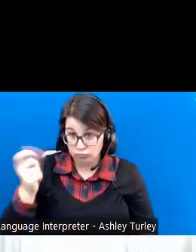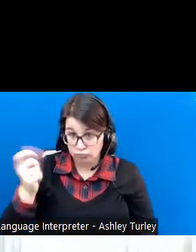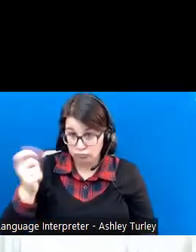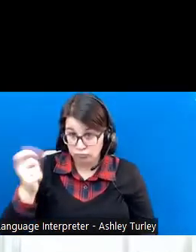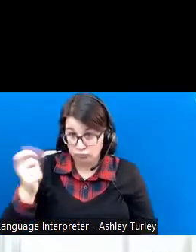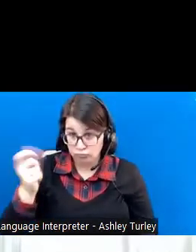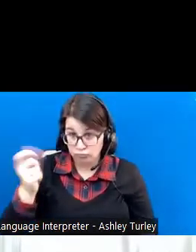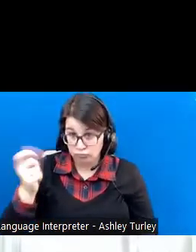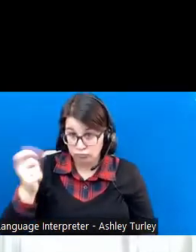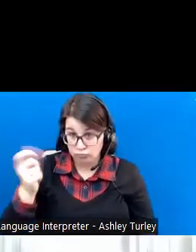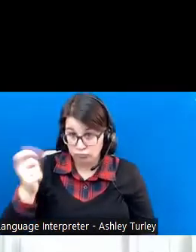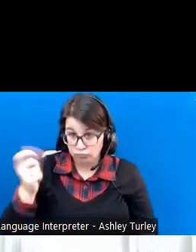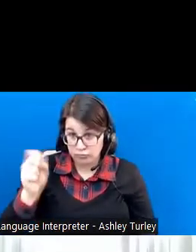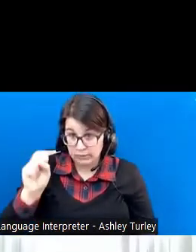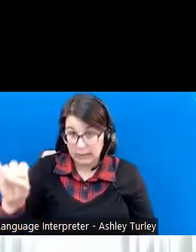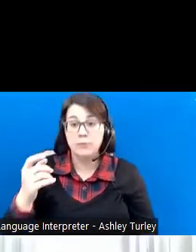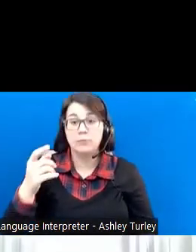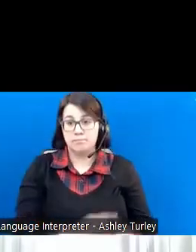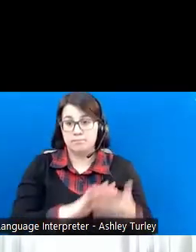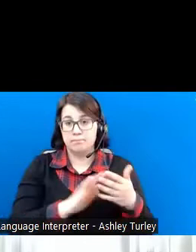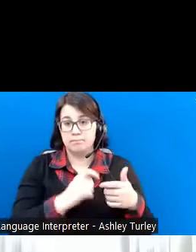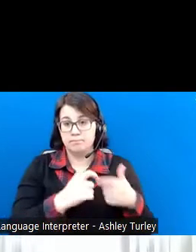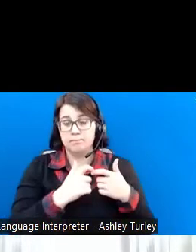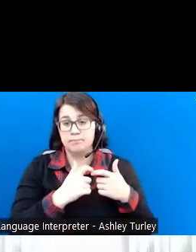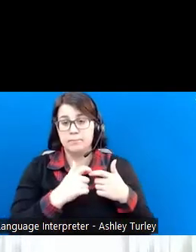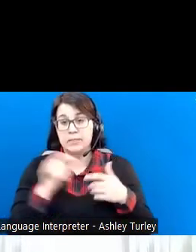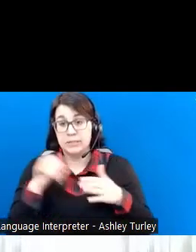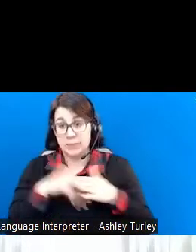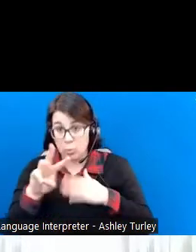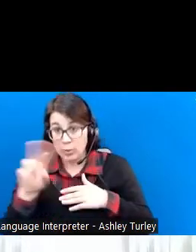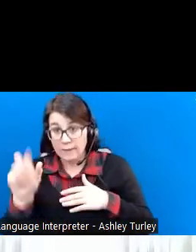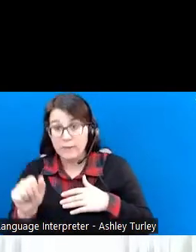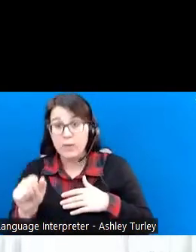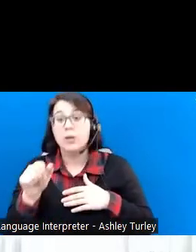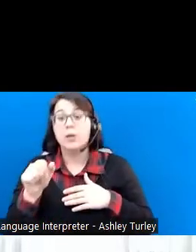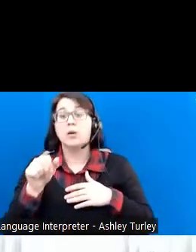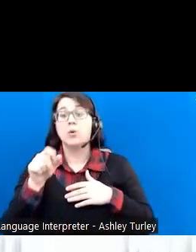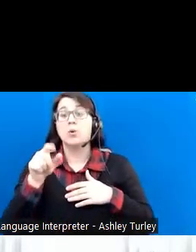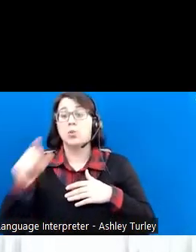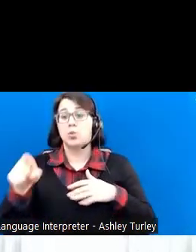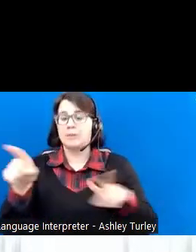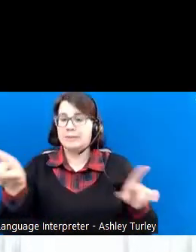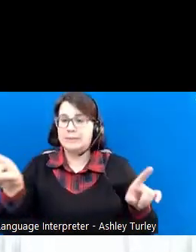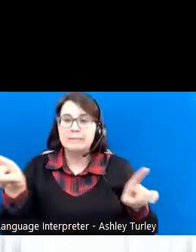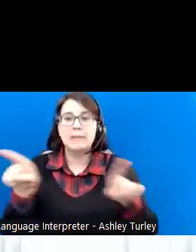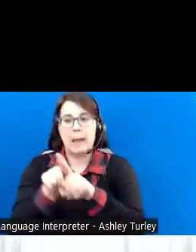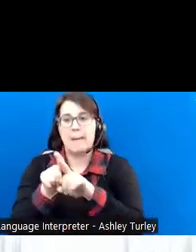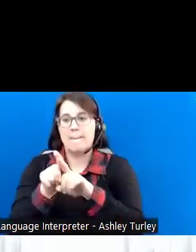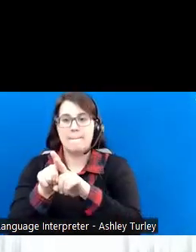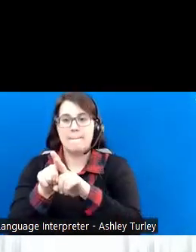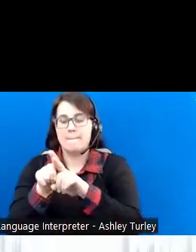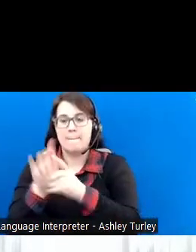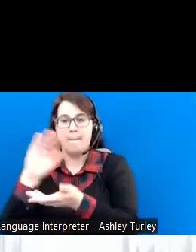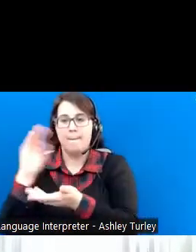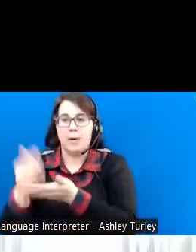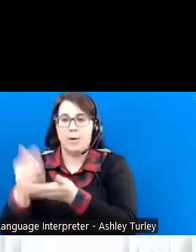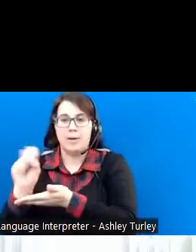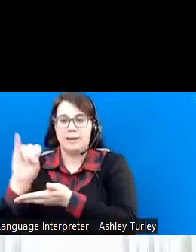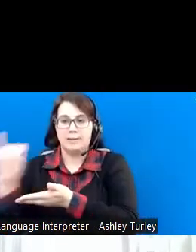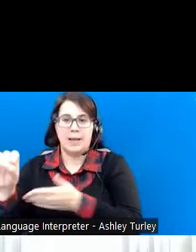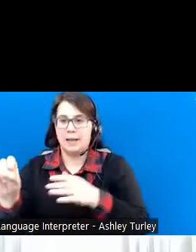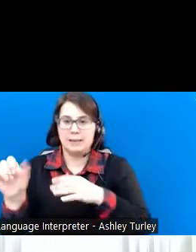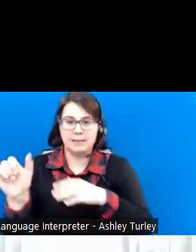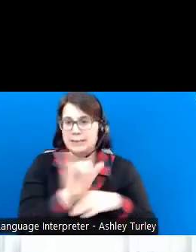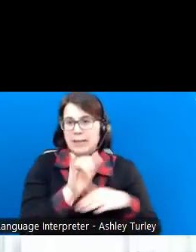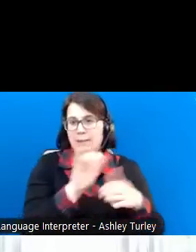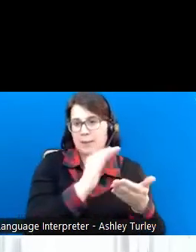Clarksburg, West Virginia, you're receiving the same amount of SSI as someone in New York City